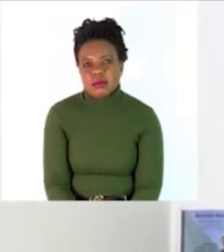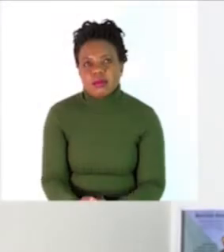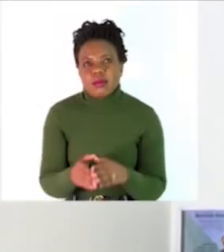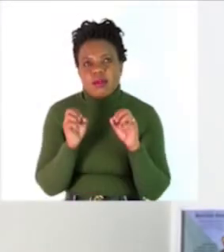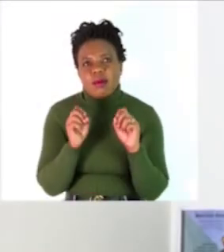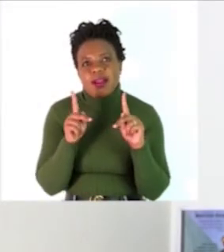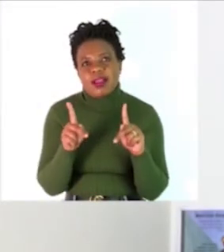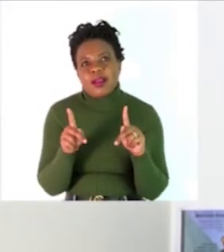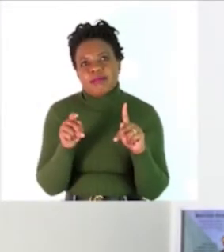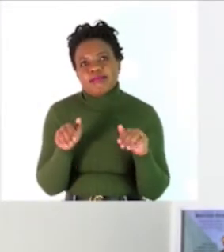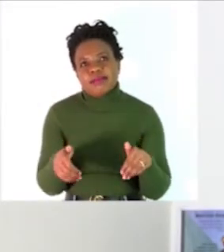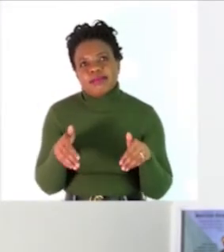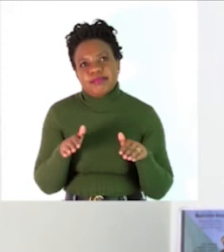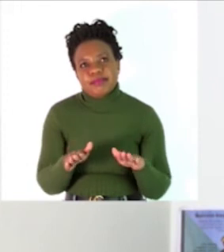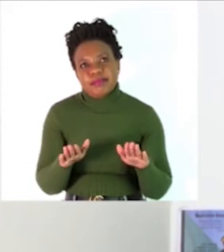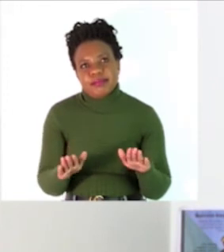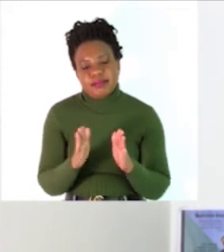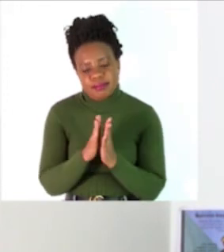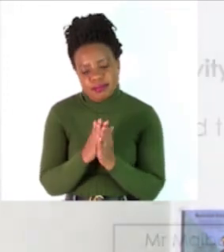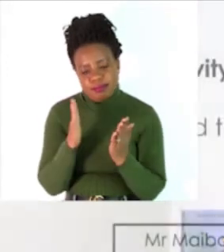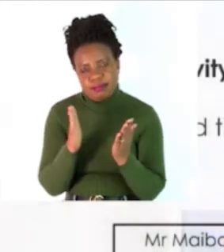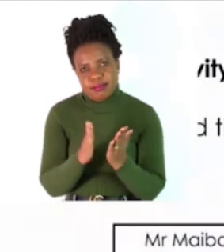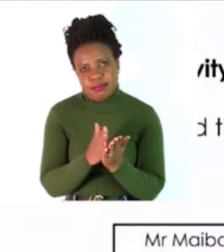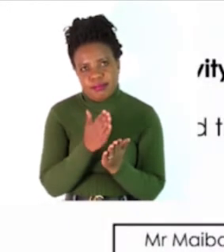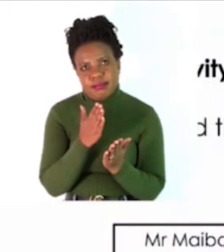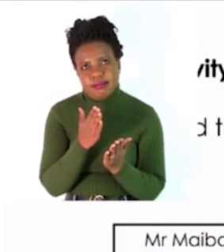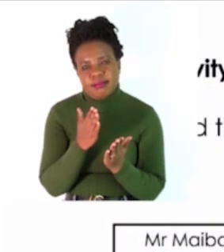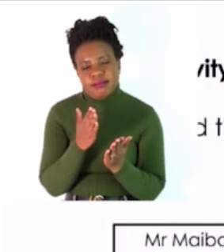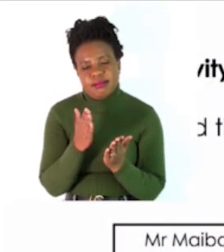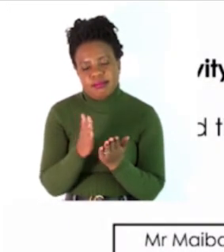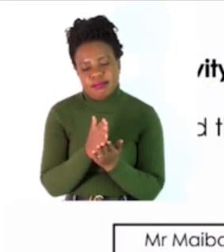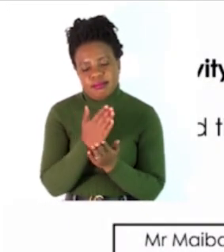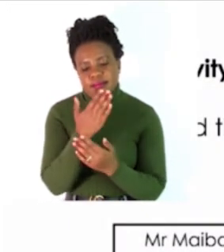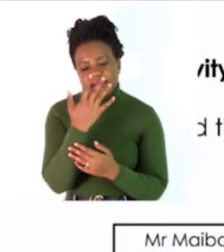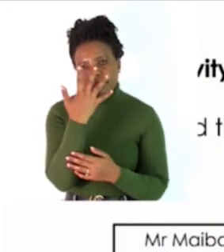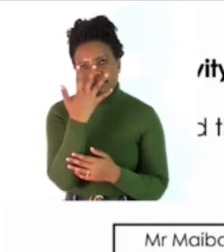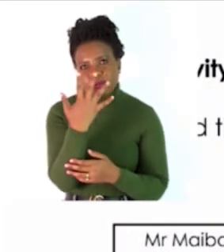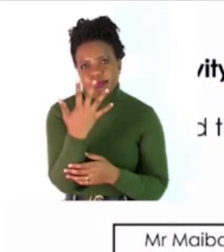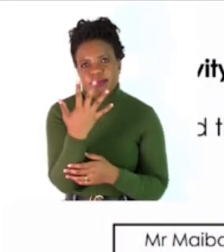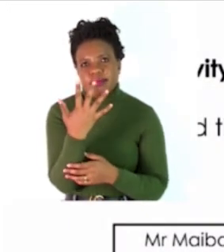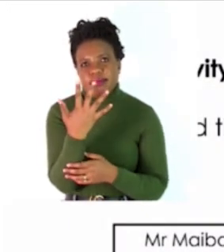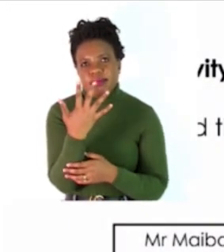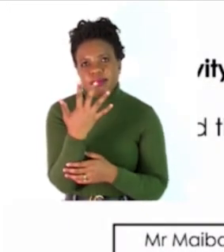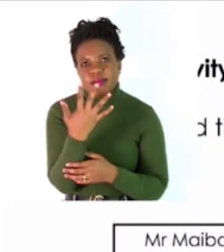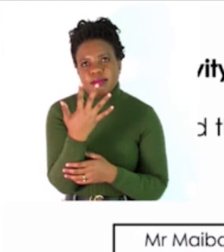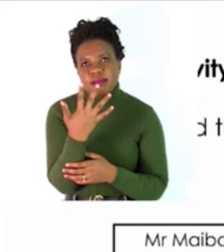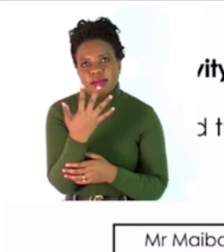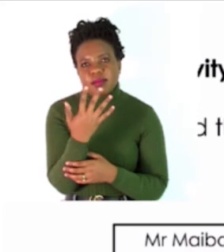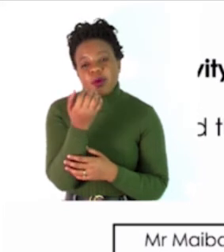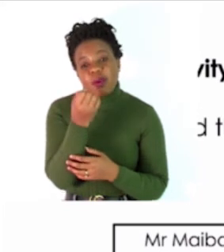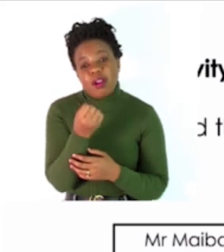okay boys and girls let's turn our books to page five where we are having an